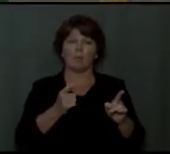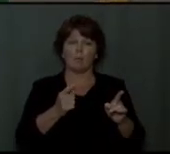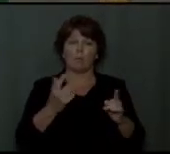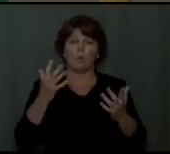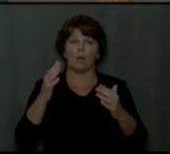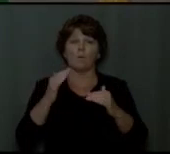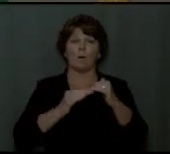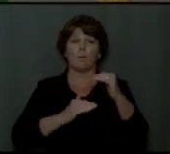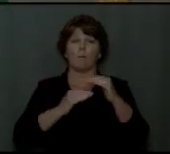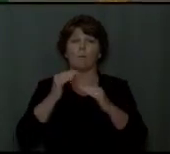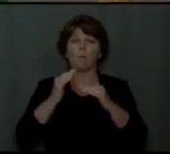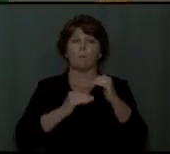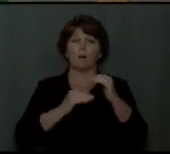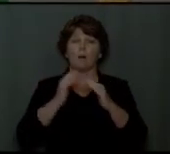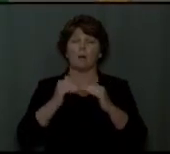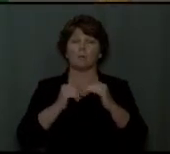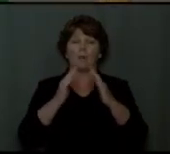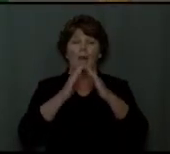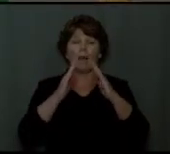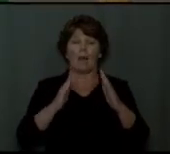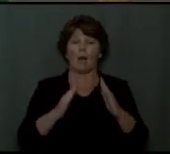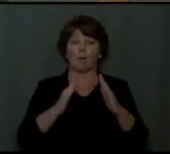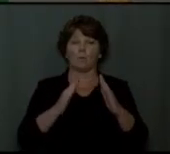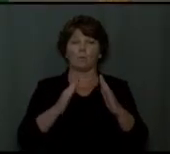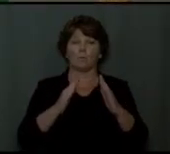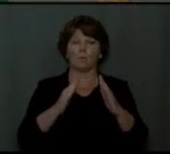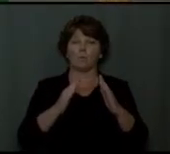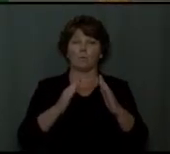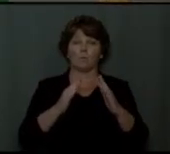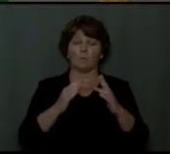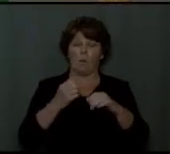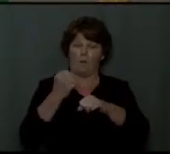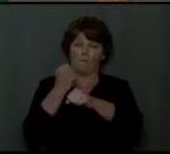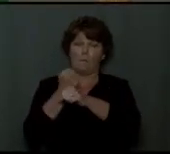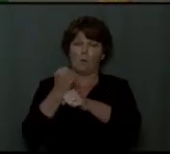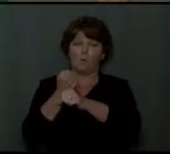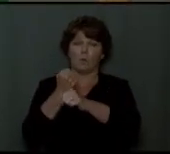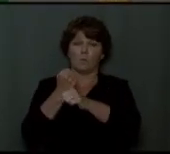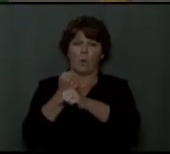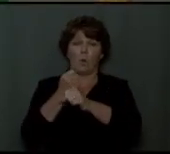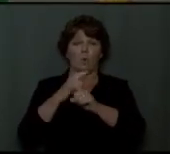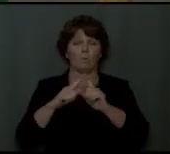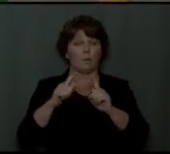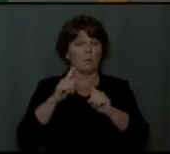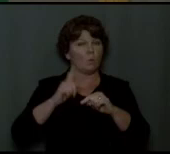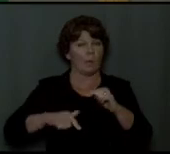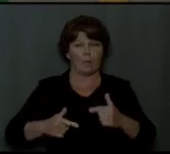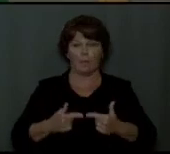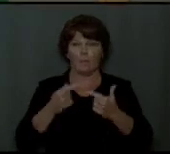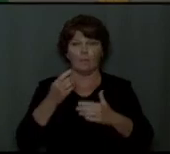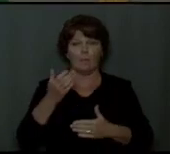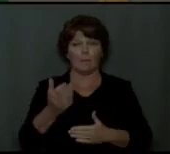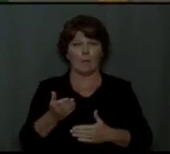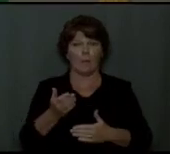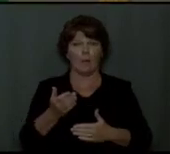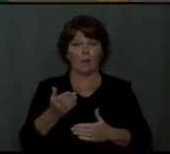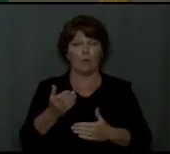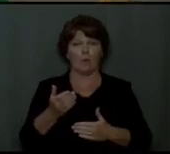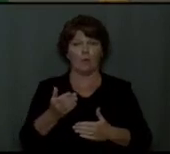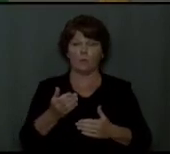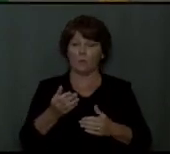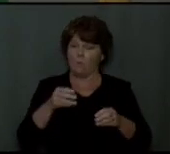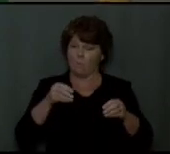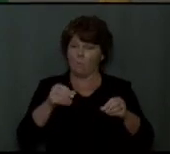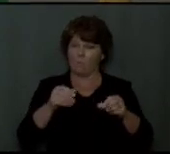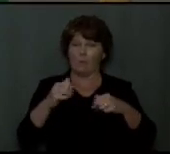built houses of hewn stone, but you shall not dwell in them. You have planted pleasant vineyards,